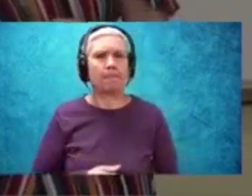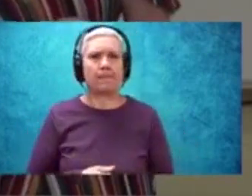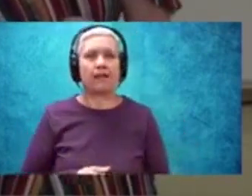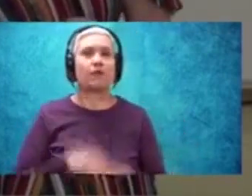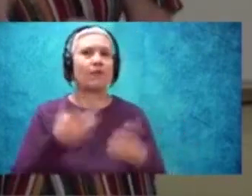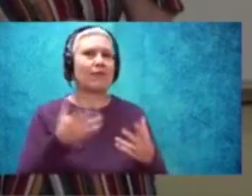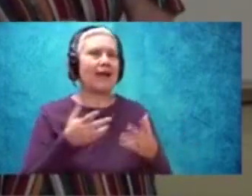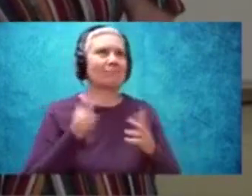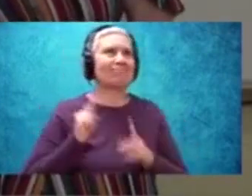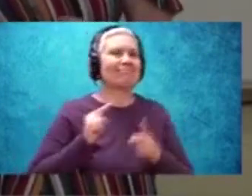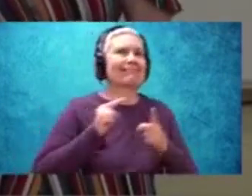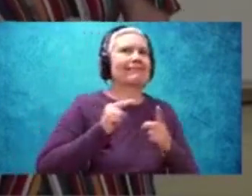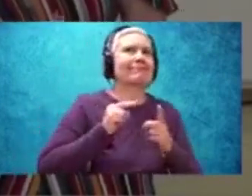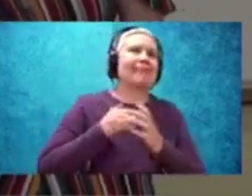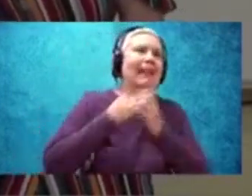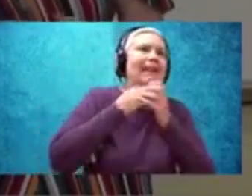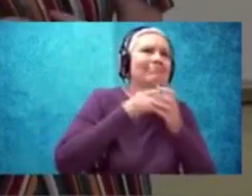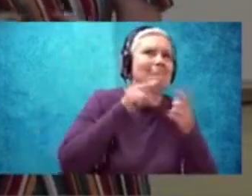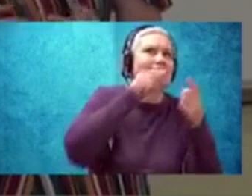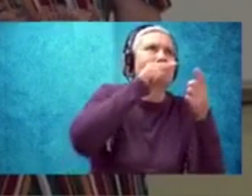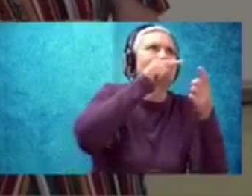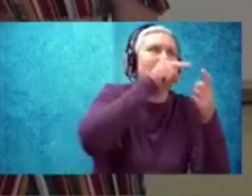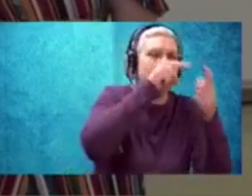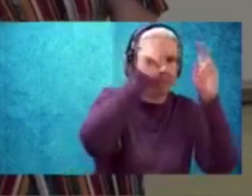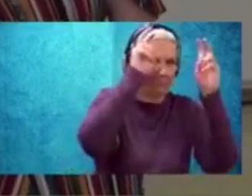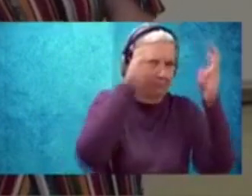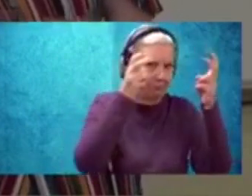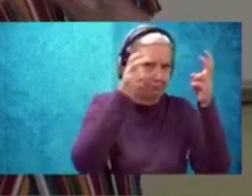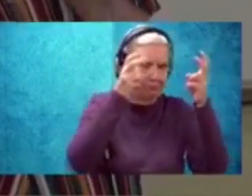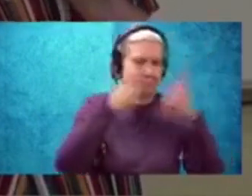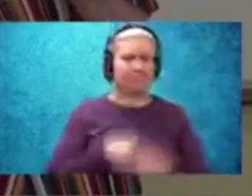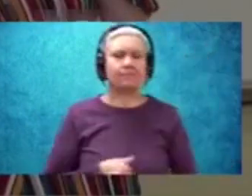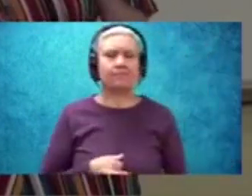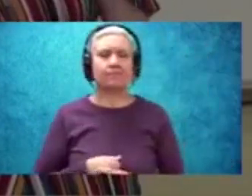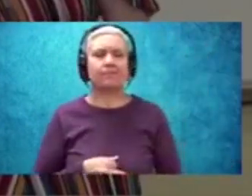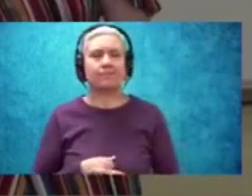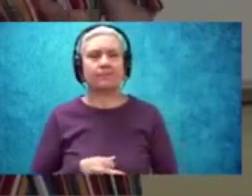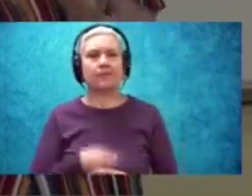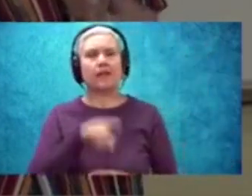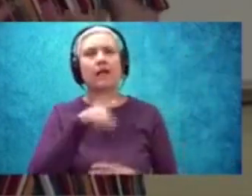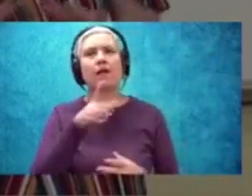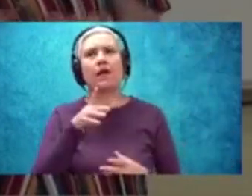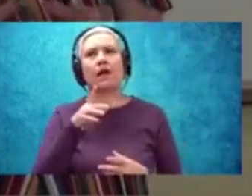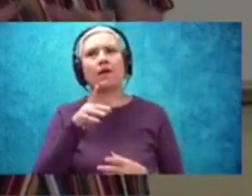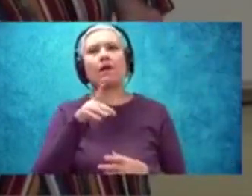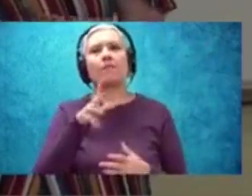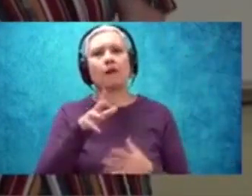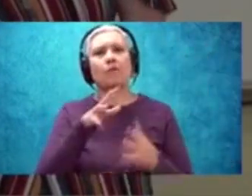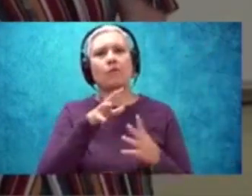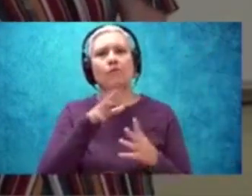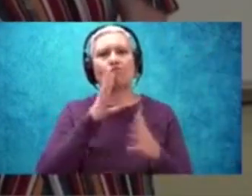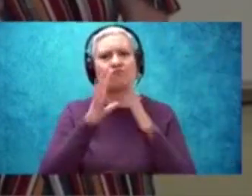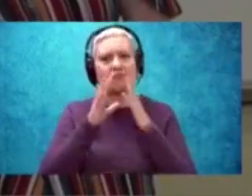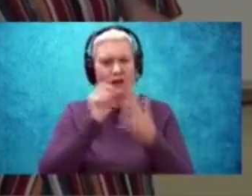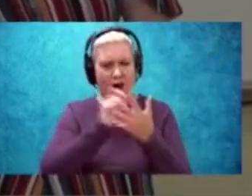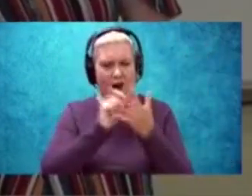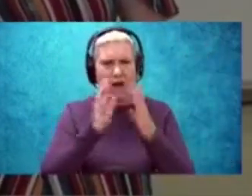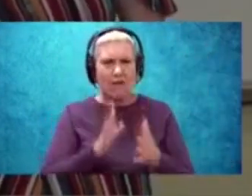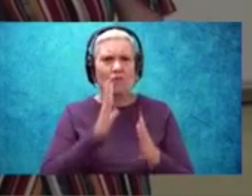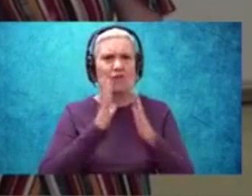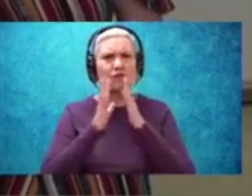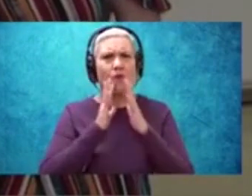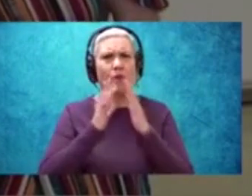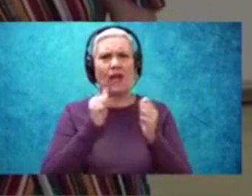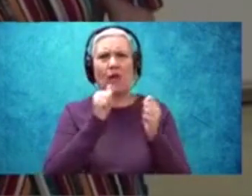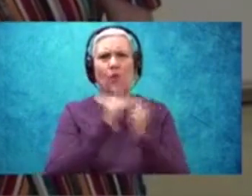our theme. Remember that Paul Lawrence Dunbar was speaking to primarily an African American audience, or at least to